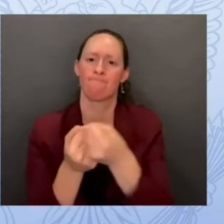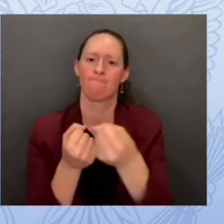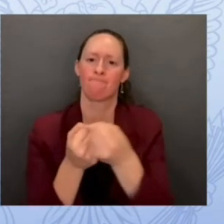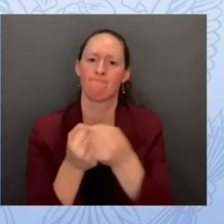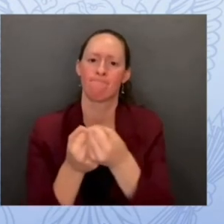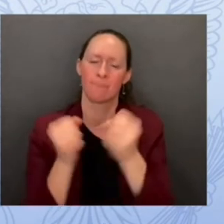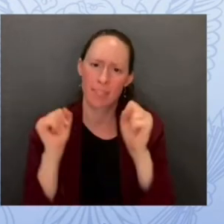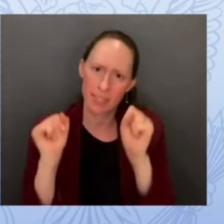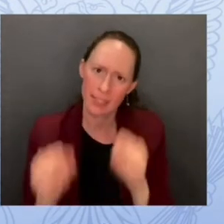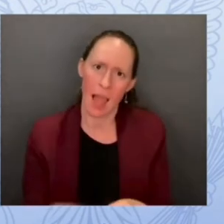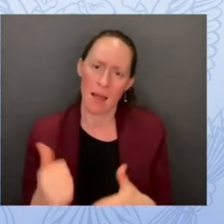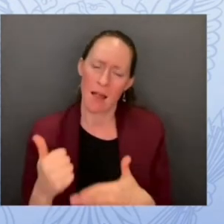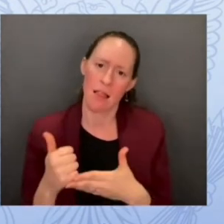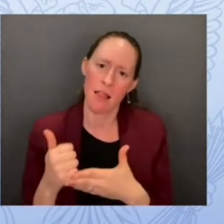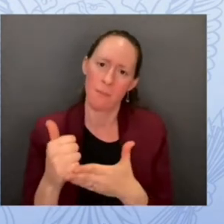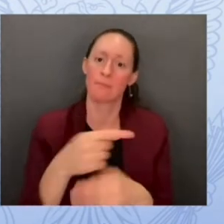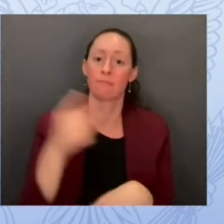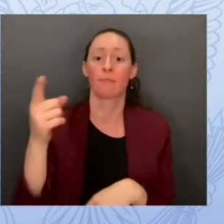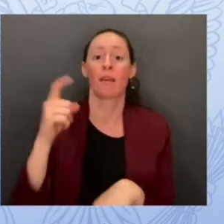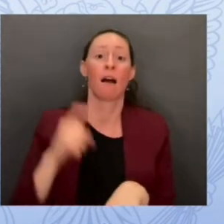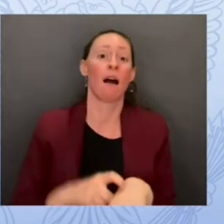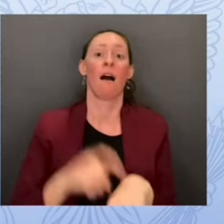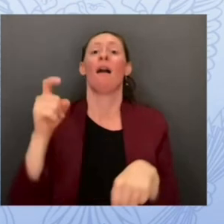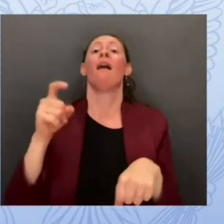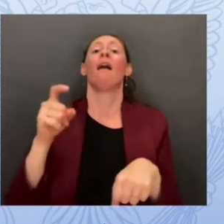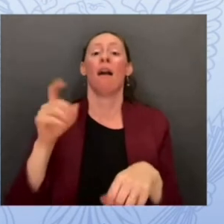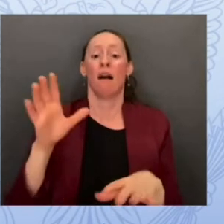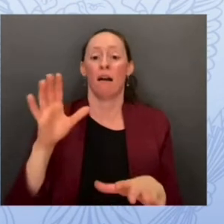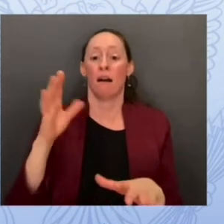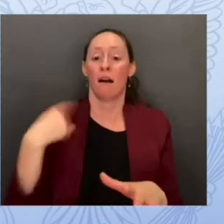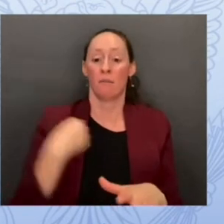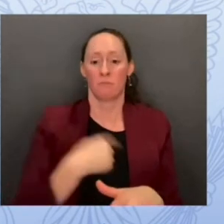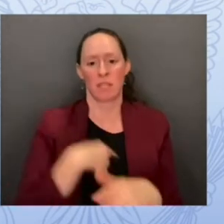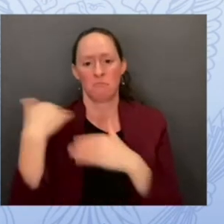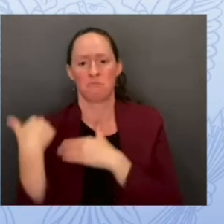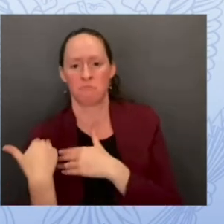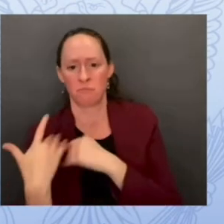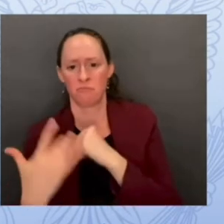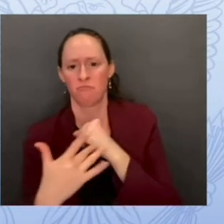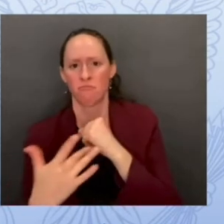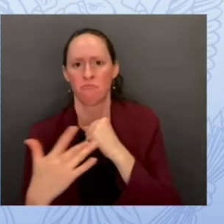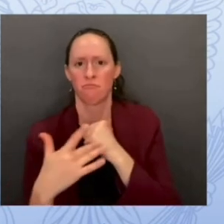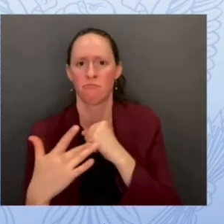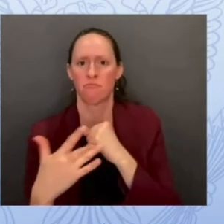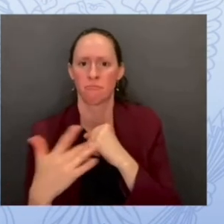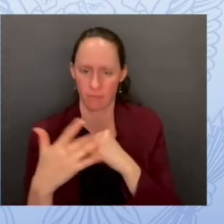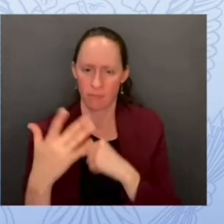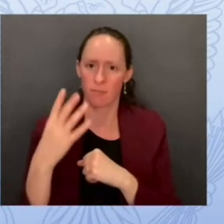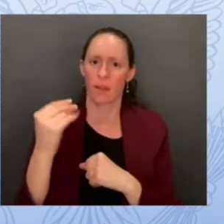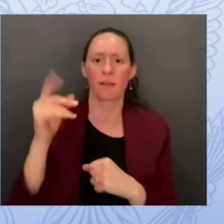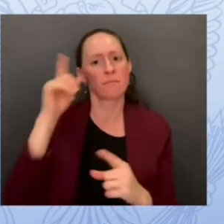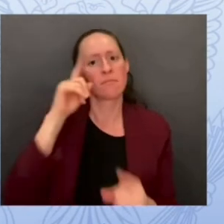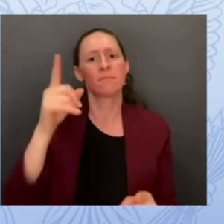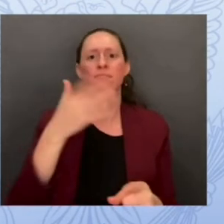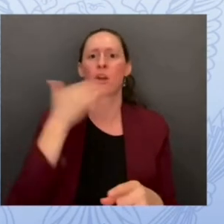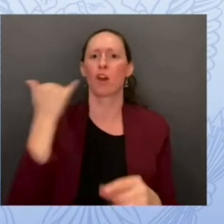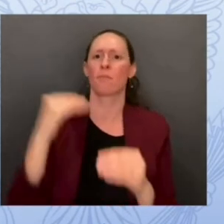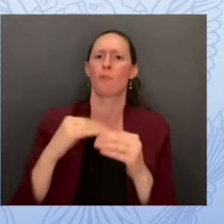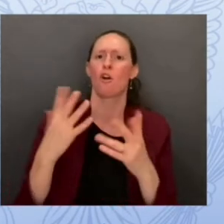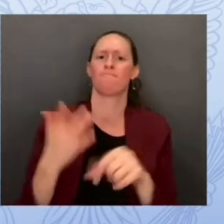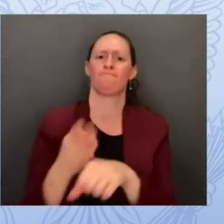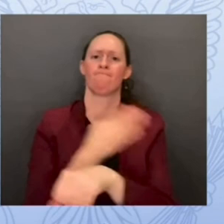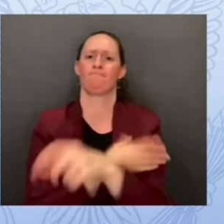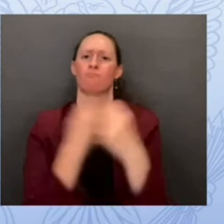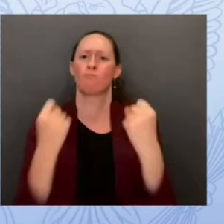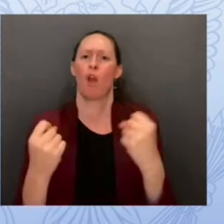getting into adoption of technology but we also make sure that they are getting the best cyber security infrastructure we do that by relentless investment and focus